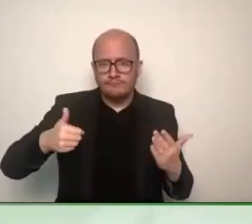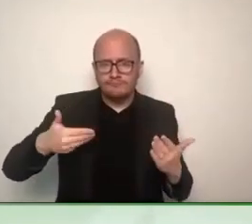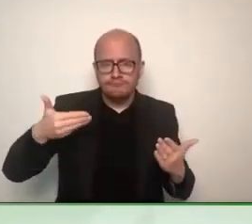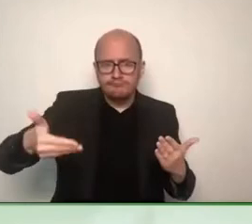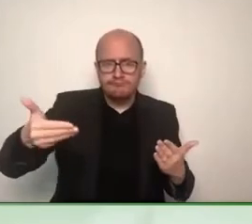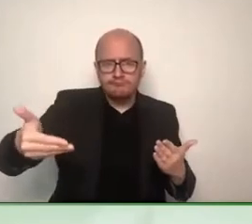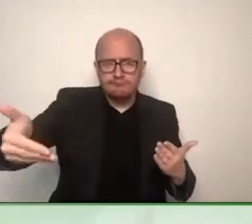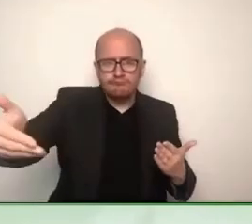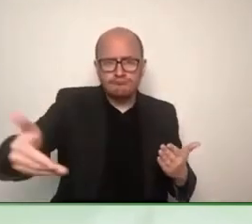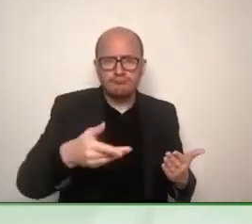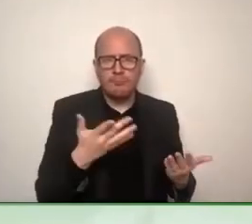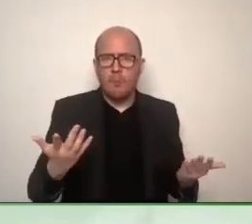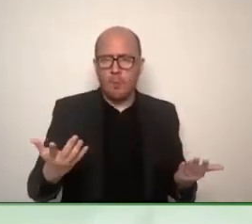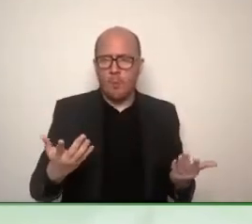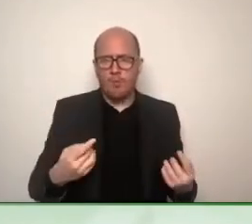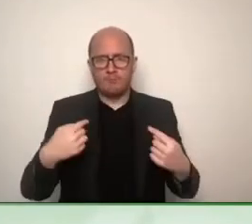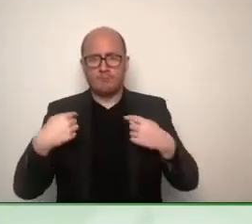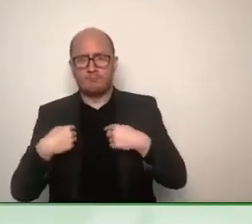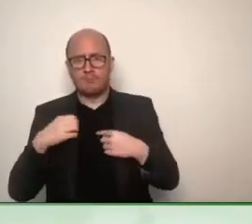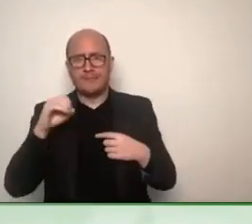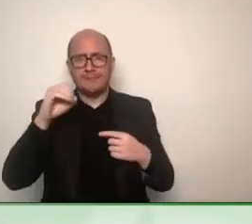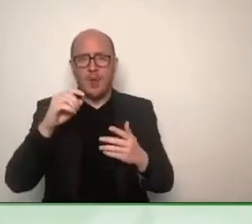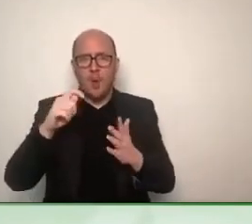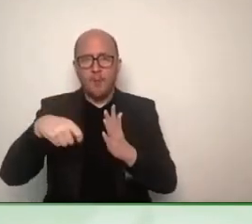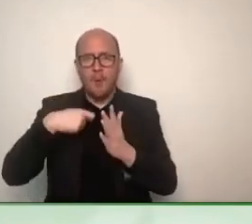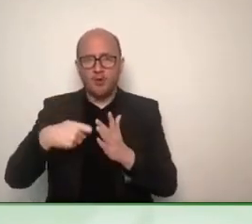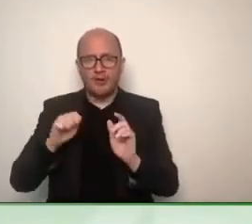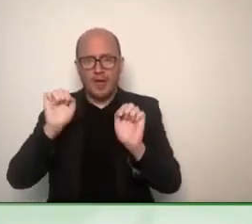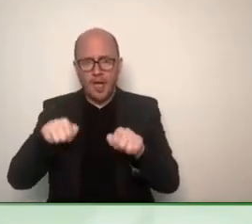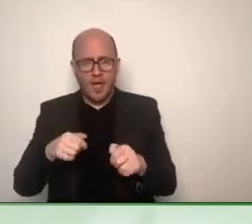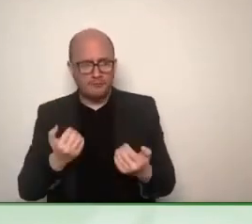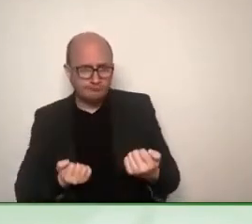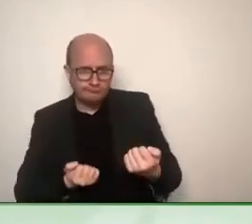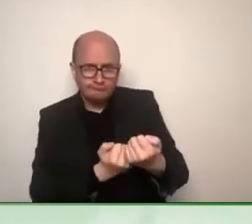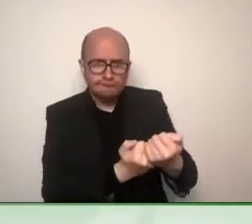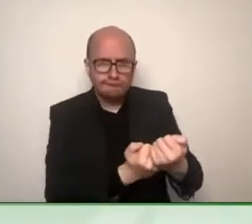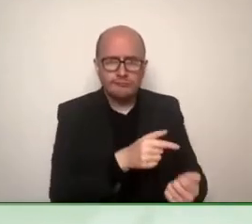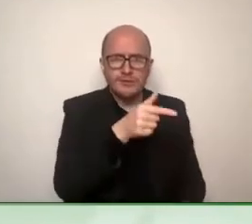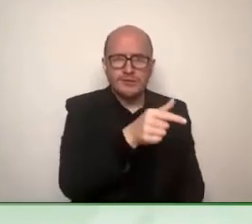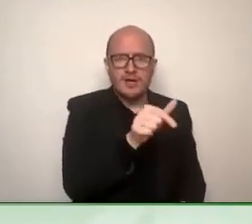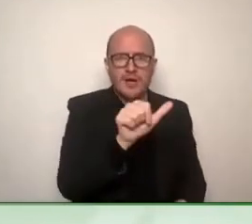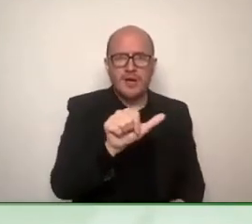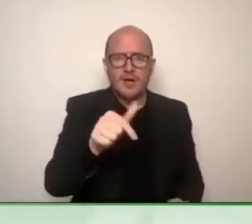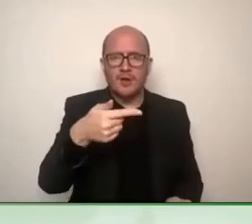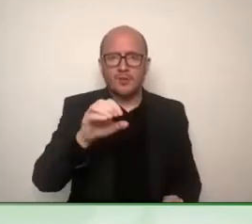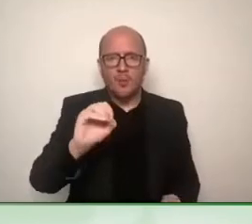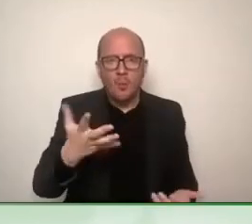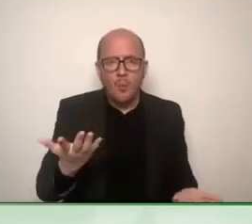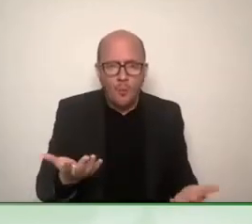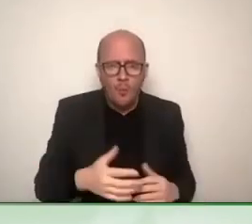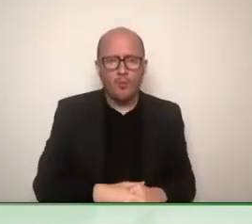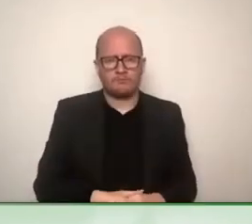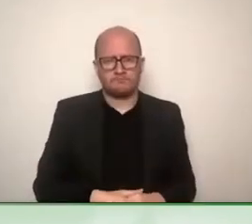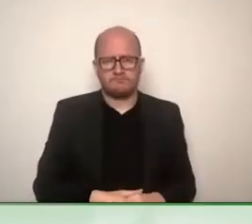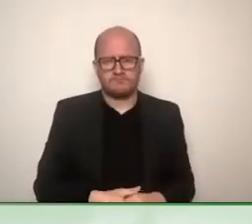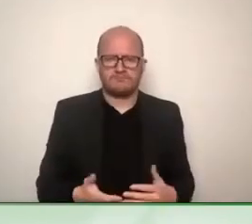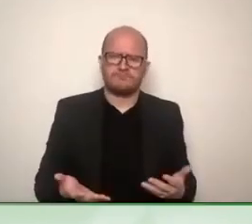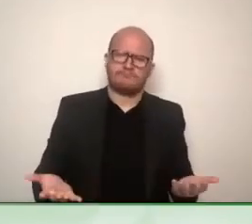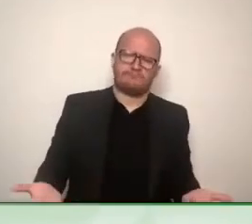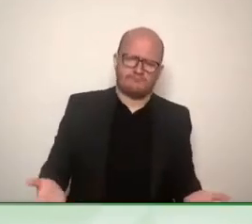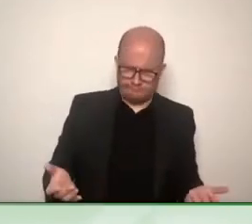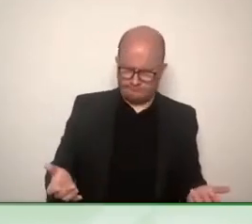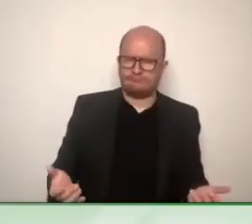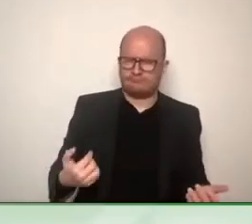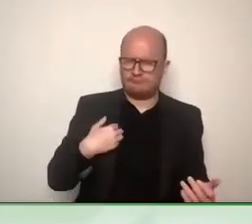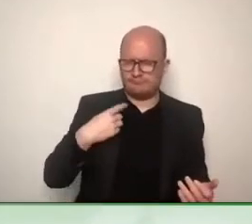GATO in the coming years? I think we can mutually benefit from each other and support each other. Absolutely. What I see here